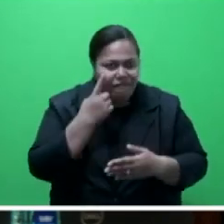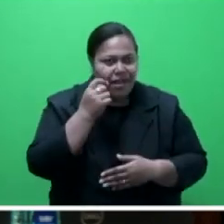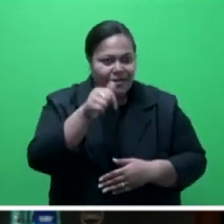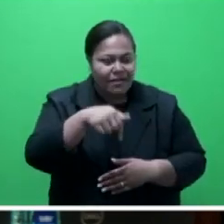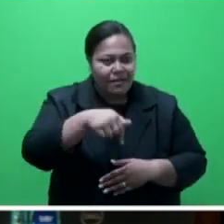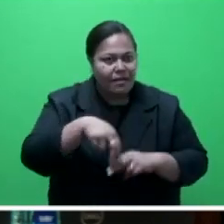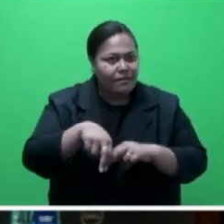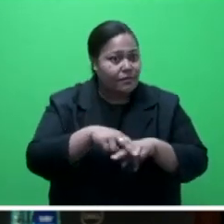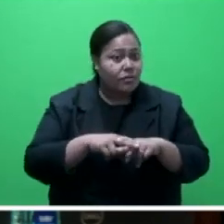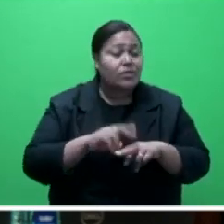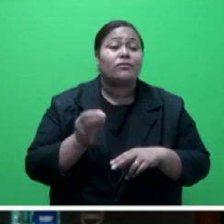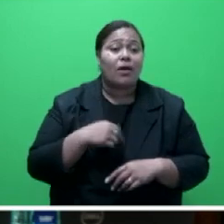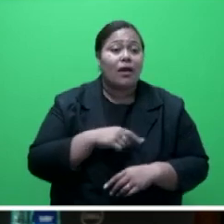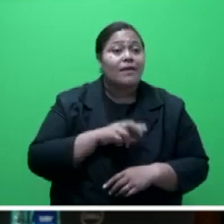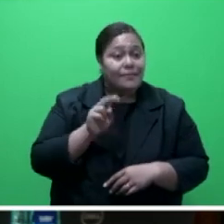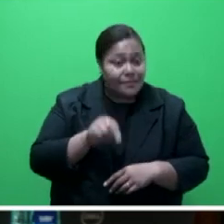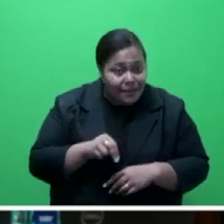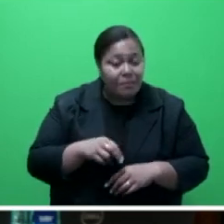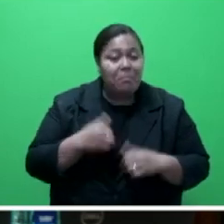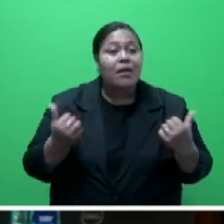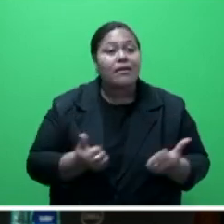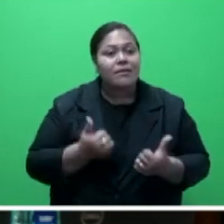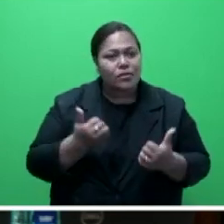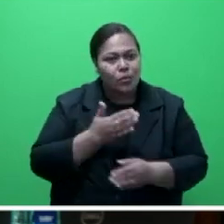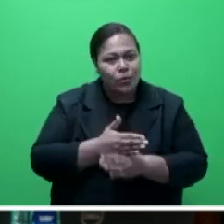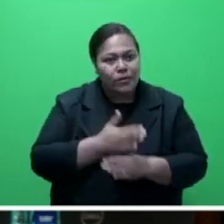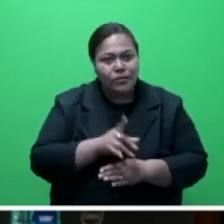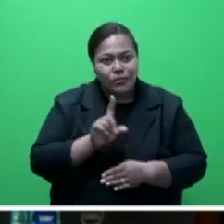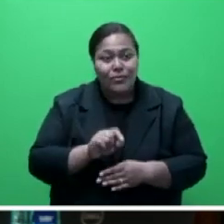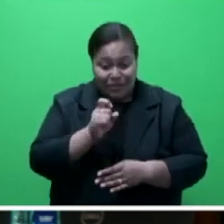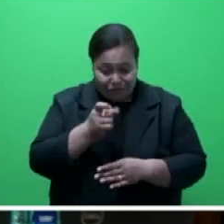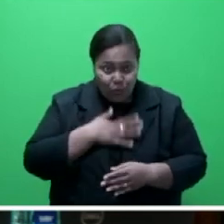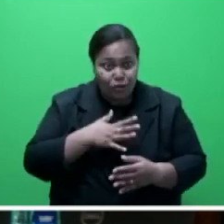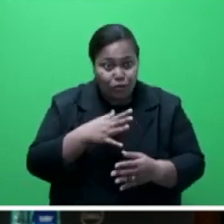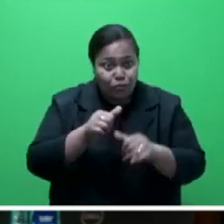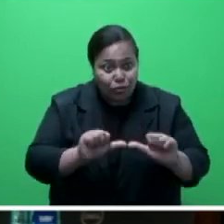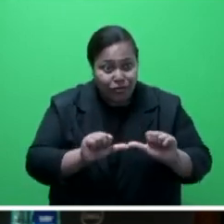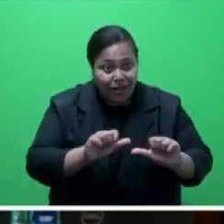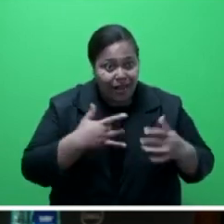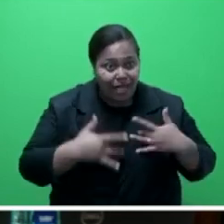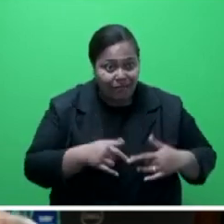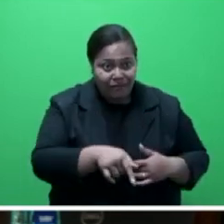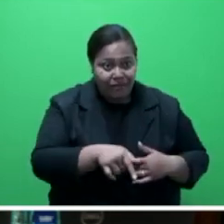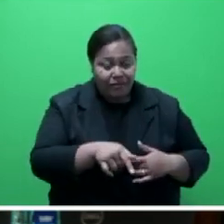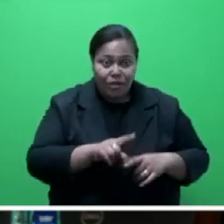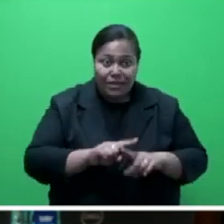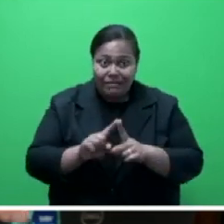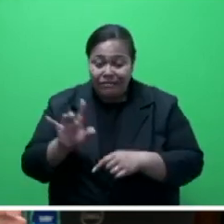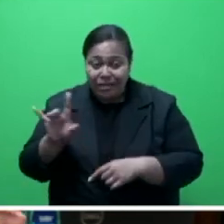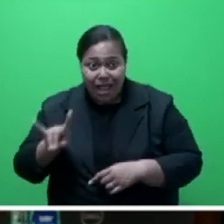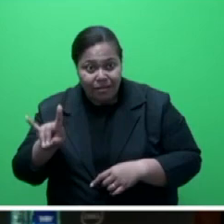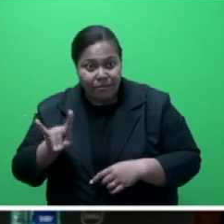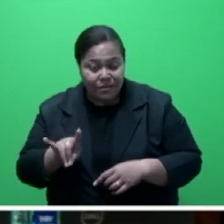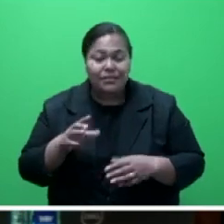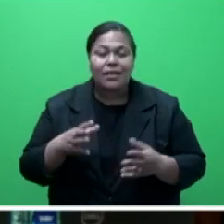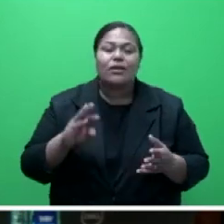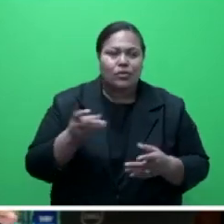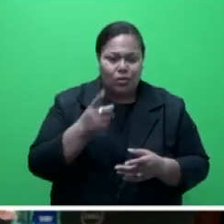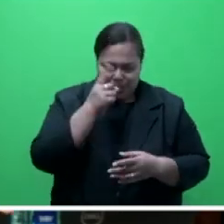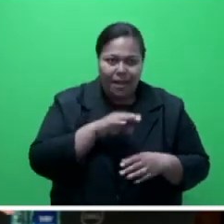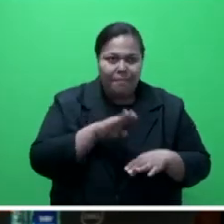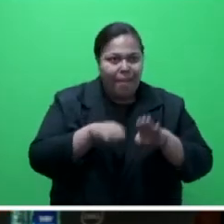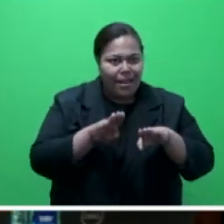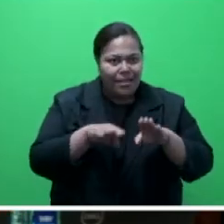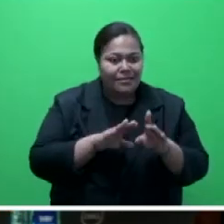we have a lot to do if we want to maintain the species and therefore balance the ecosystem. Mr Speaker Speaker said, our